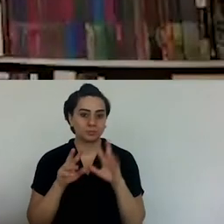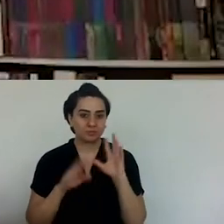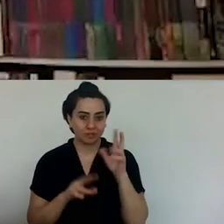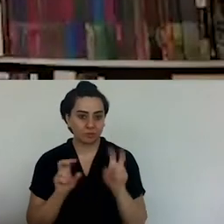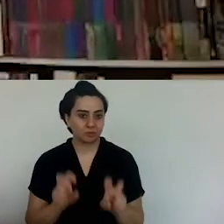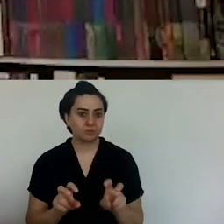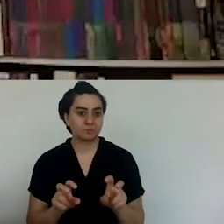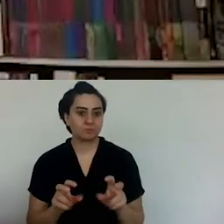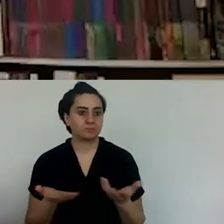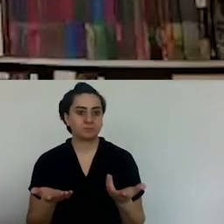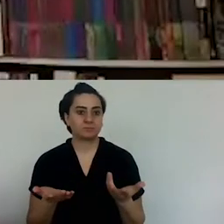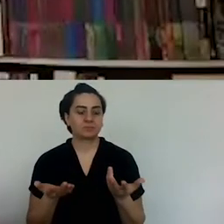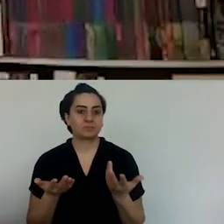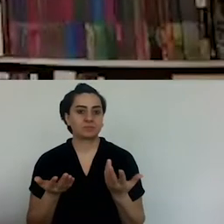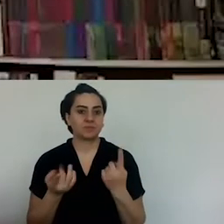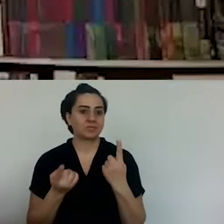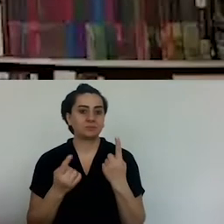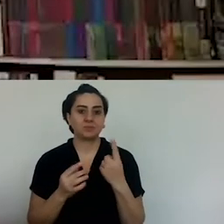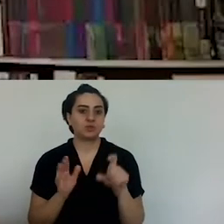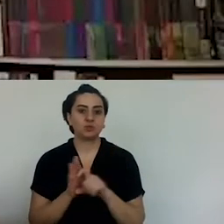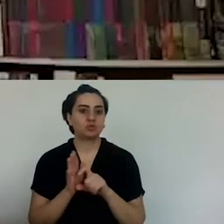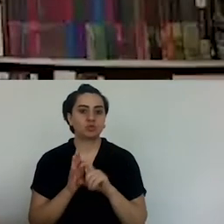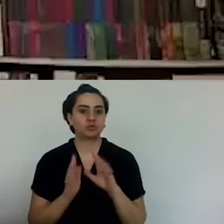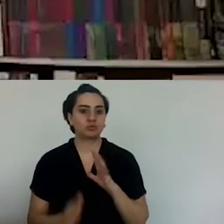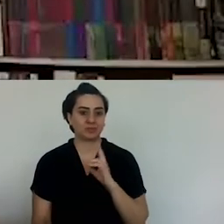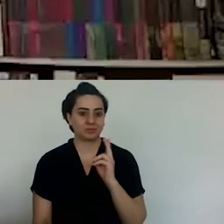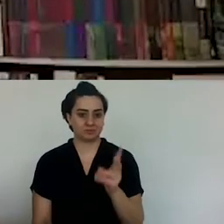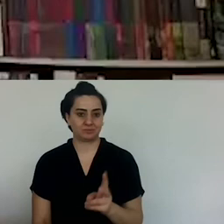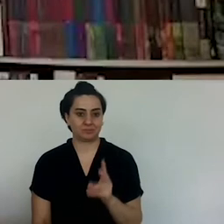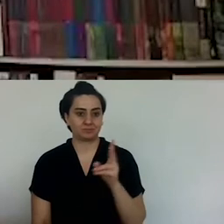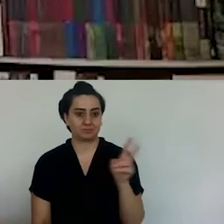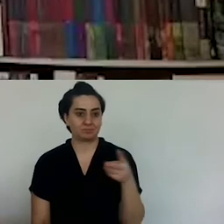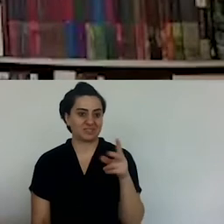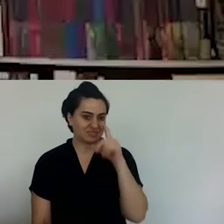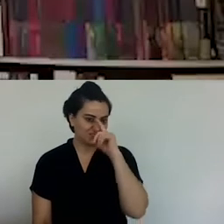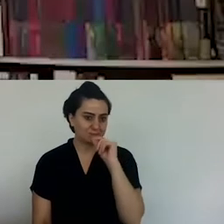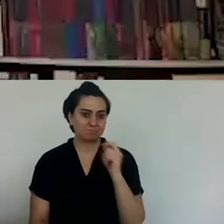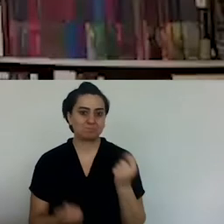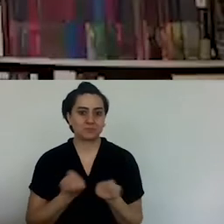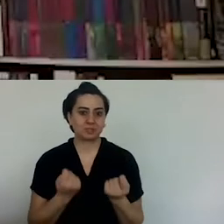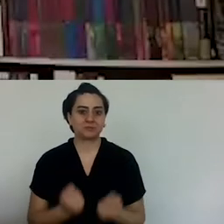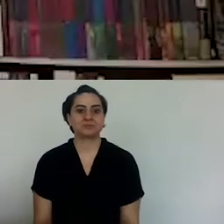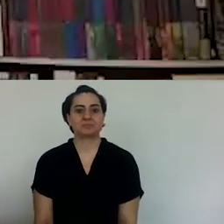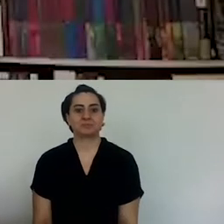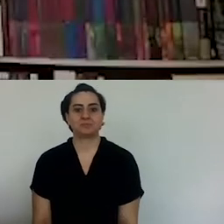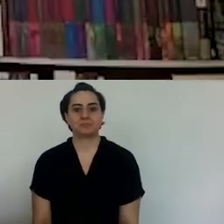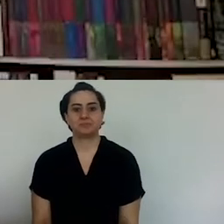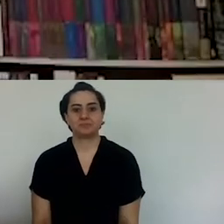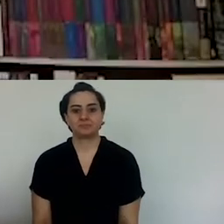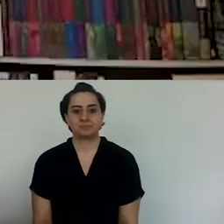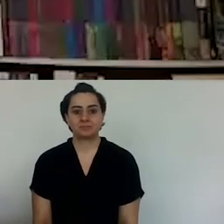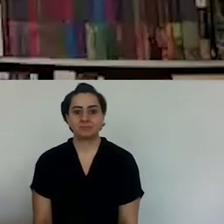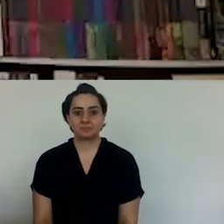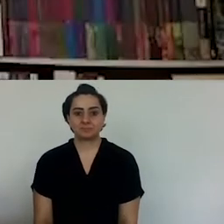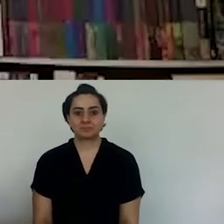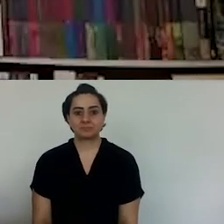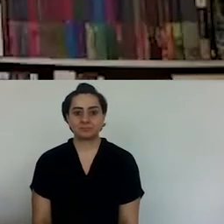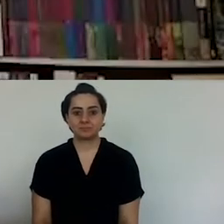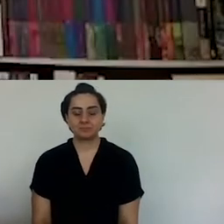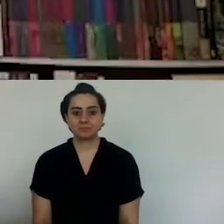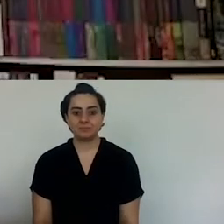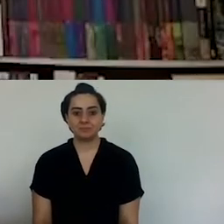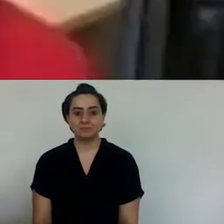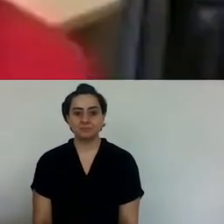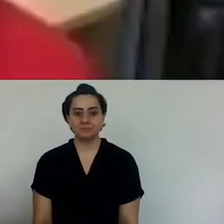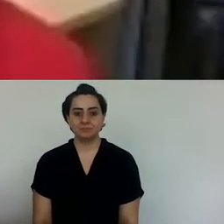So, Yedukule, when you were a child, what kind of a demographic situation was there in Yedukule when you were a child? Was